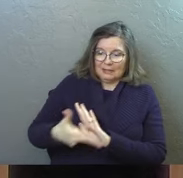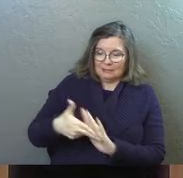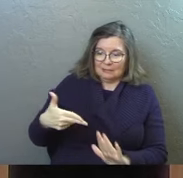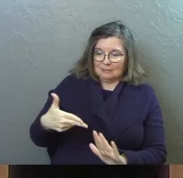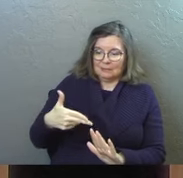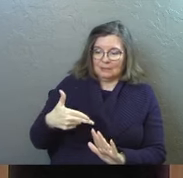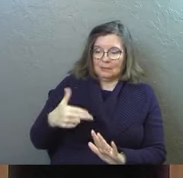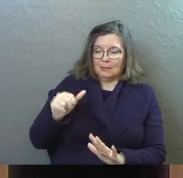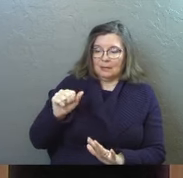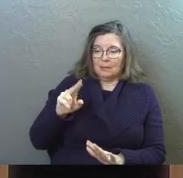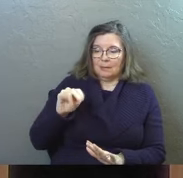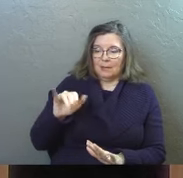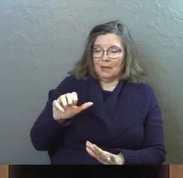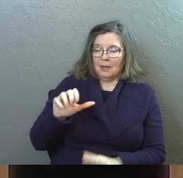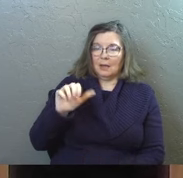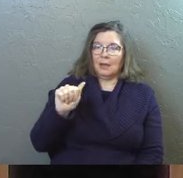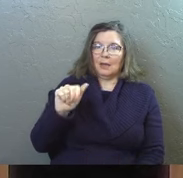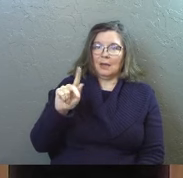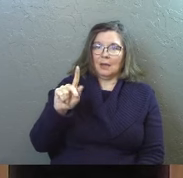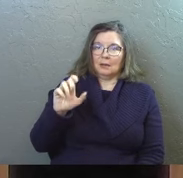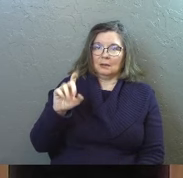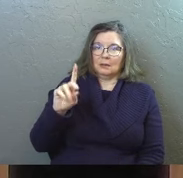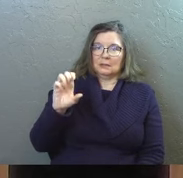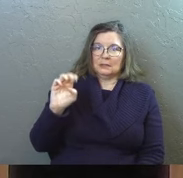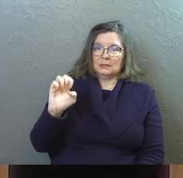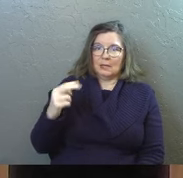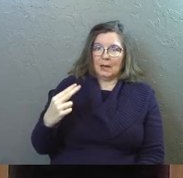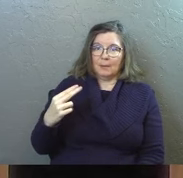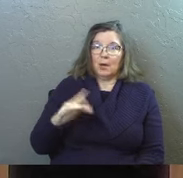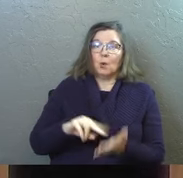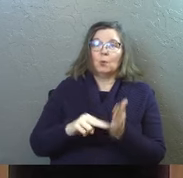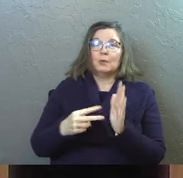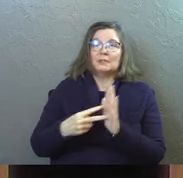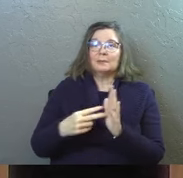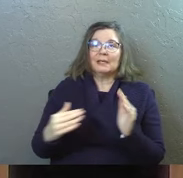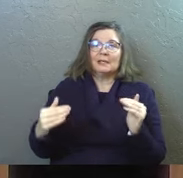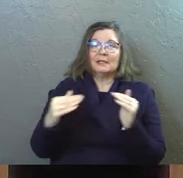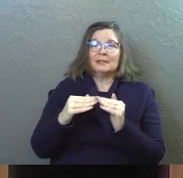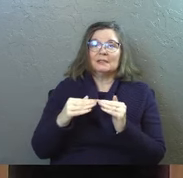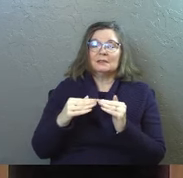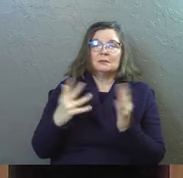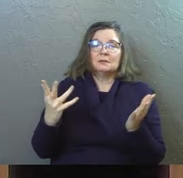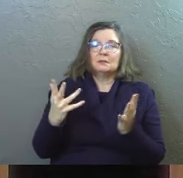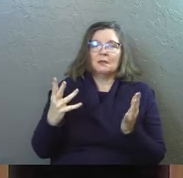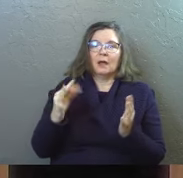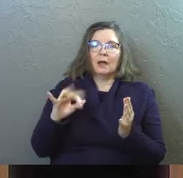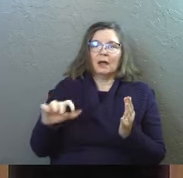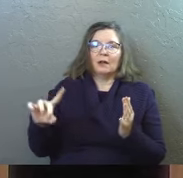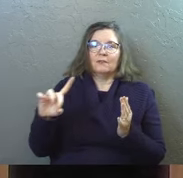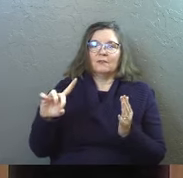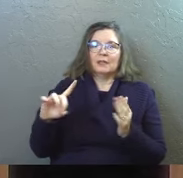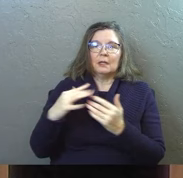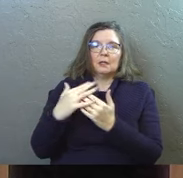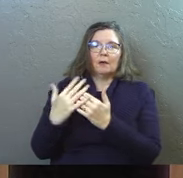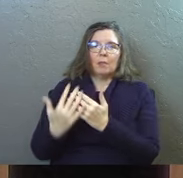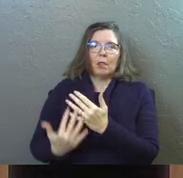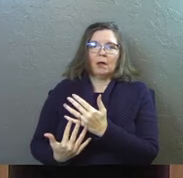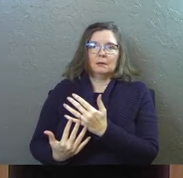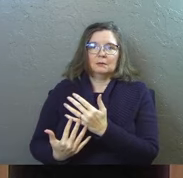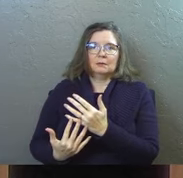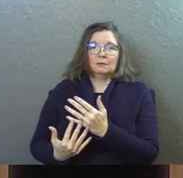Aramaic name, Akeldama, which means field of blood. There's a lot going on there.